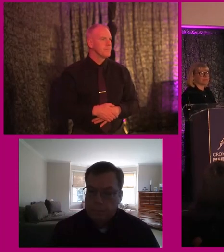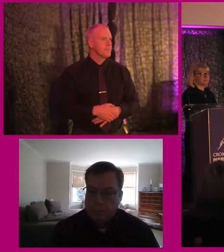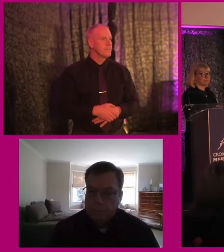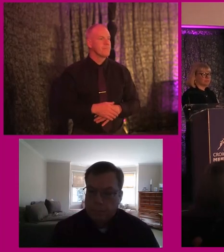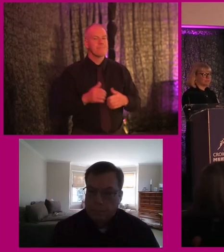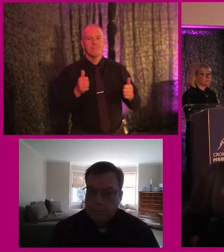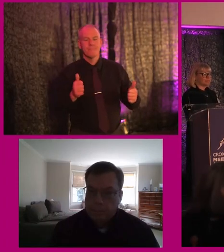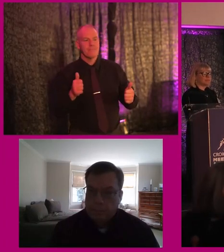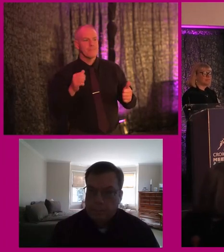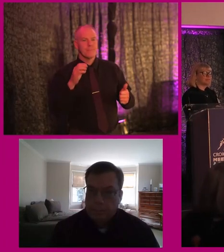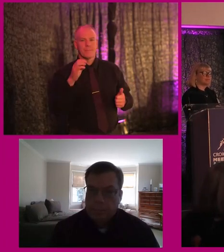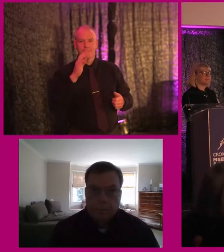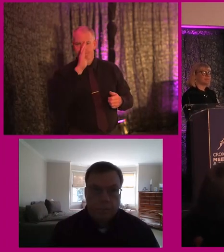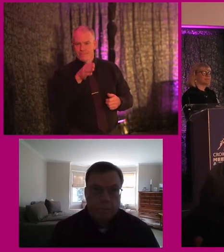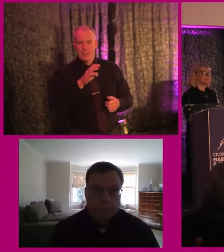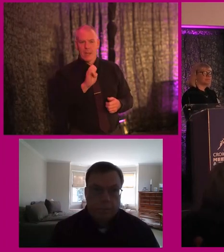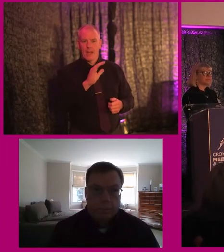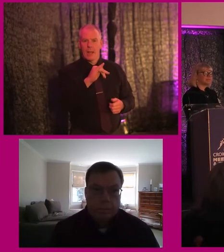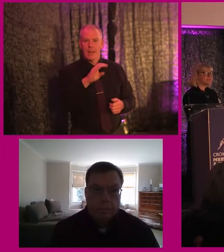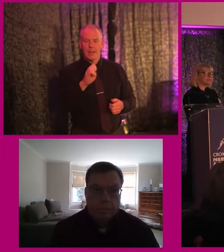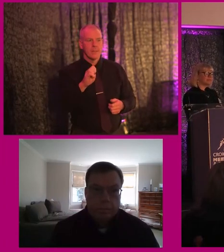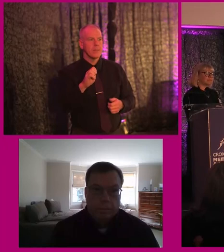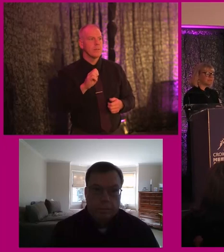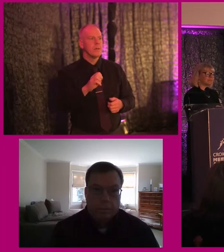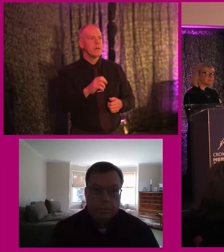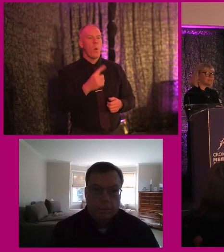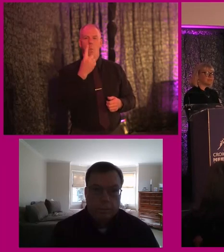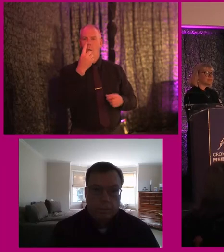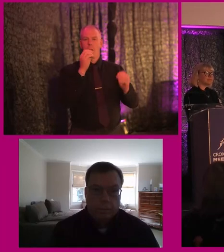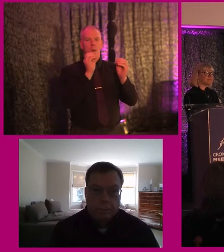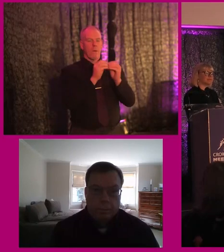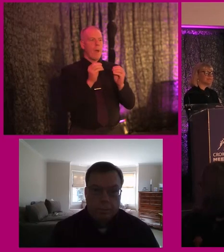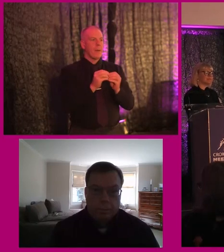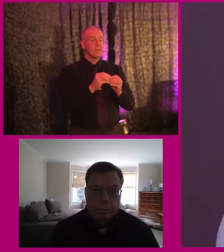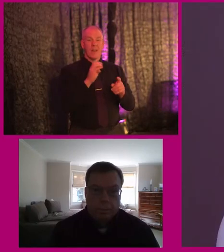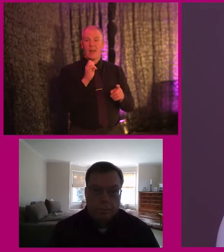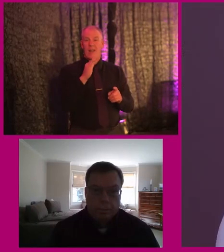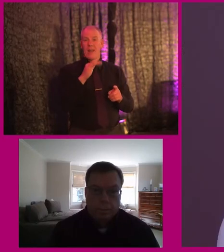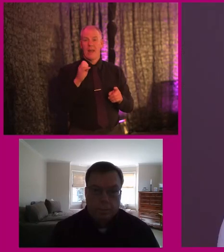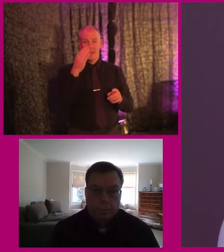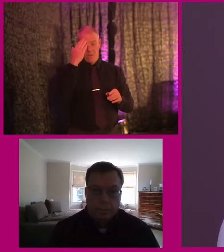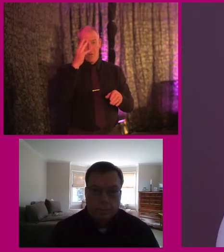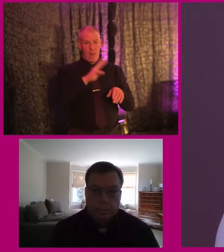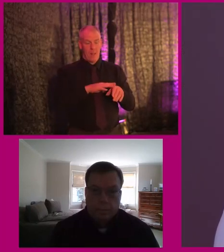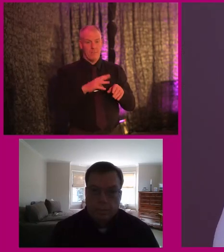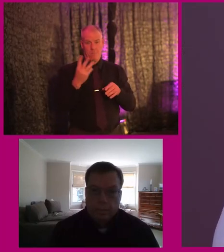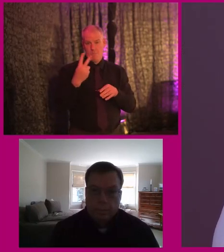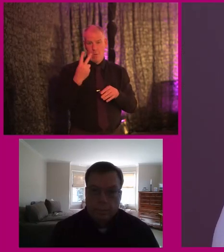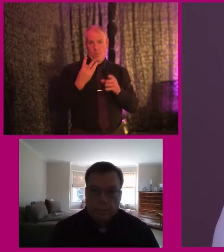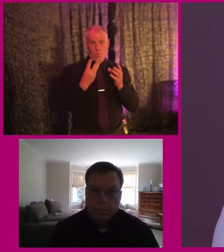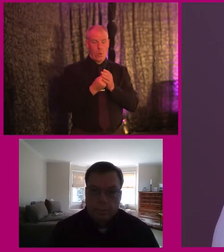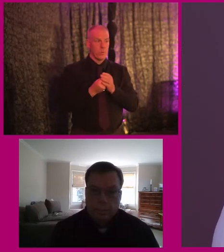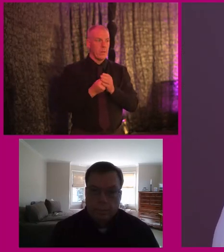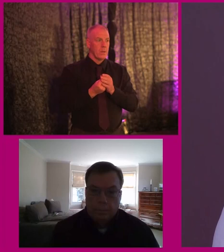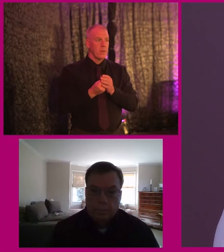Hi Elaine, how everybody? Basically, the one point I would make, and Elaine wouldn't know why I've worked so well over the years as well in